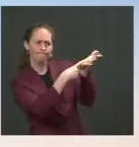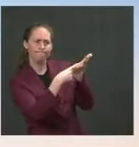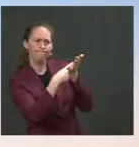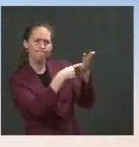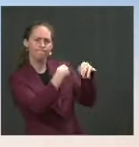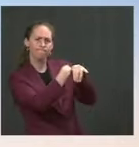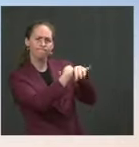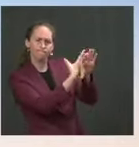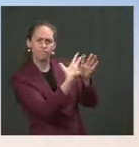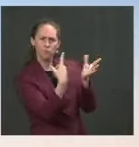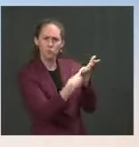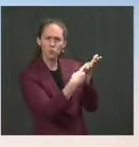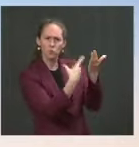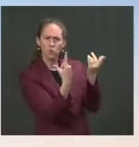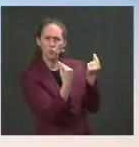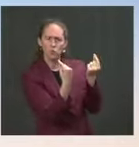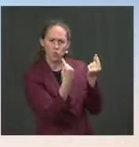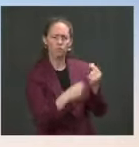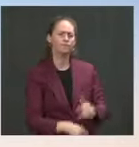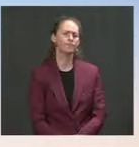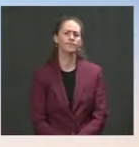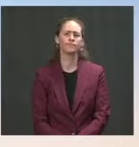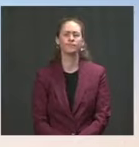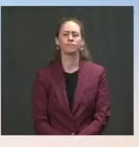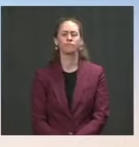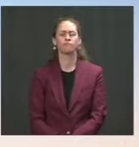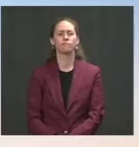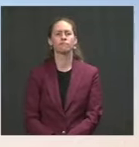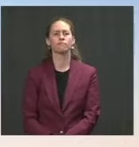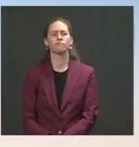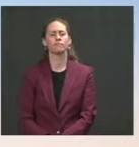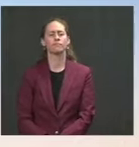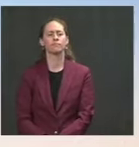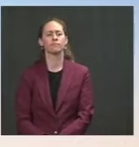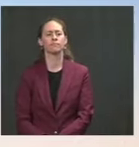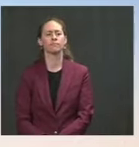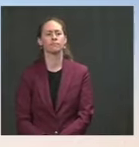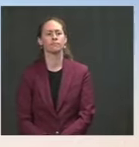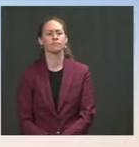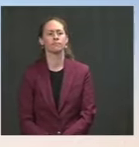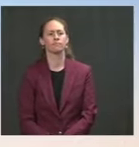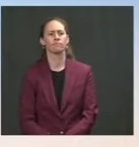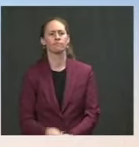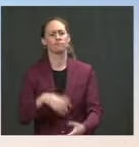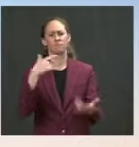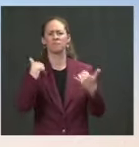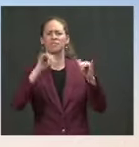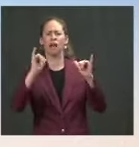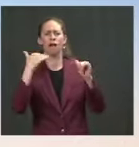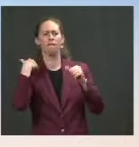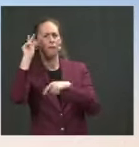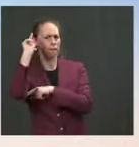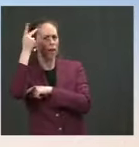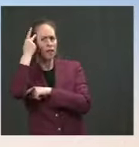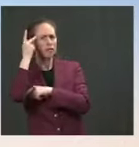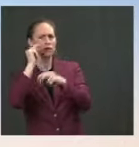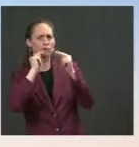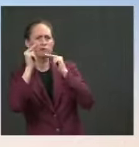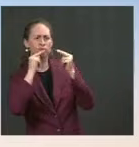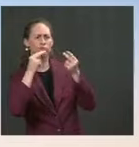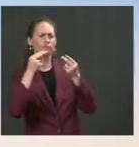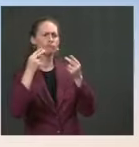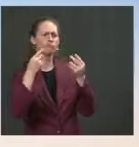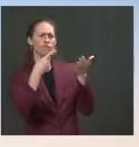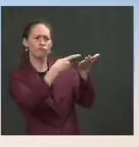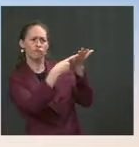while we're speaking, hear. I would note that there are ongoing political negotiations and discussions that we certainly support between